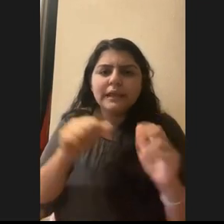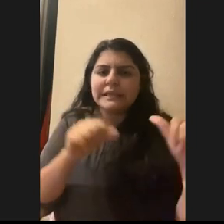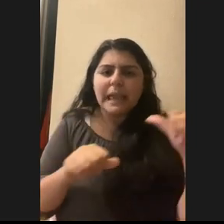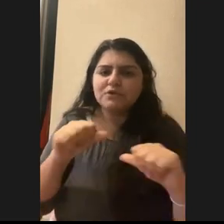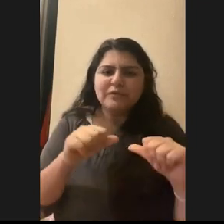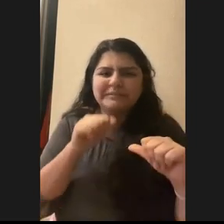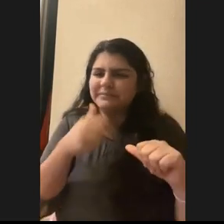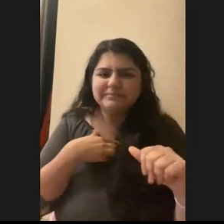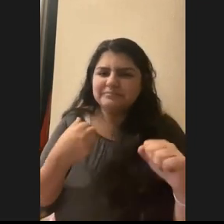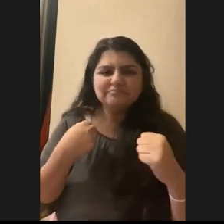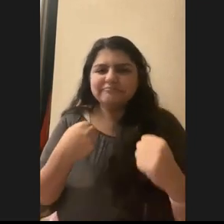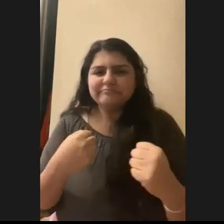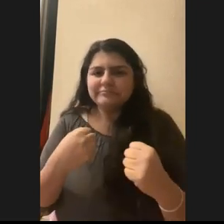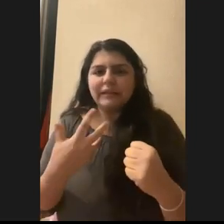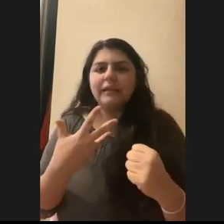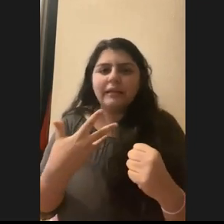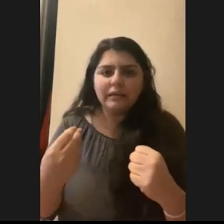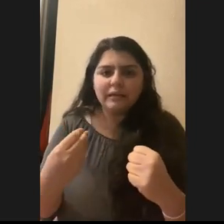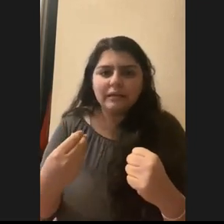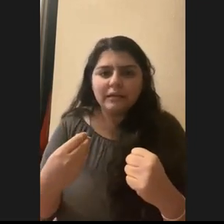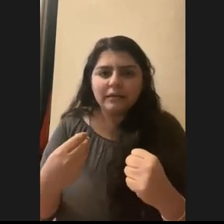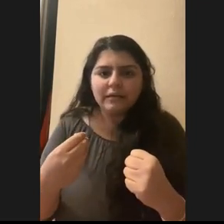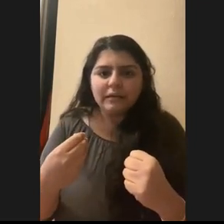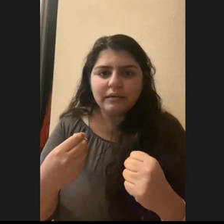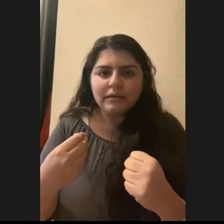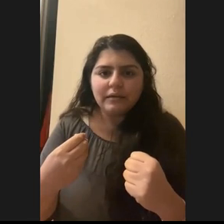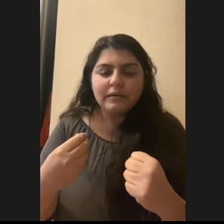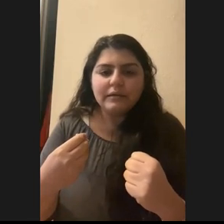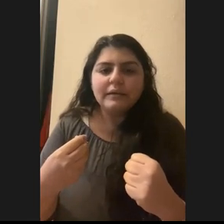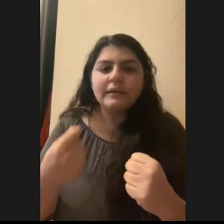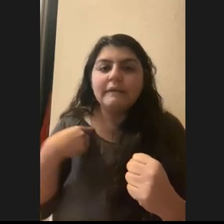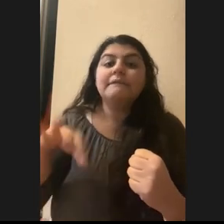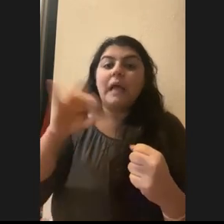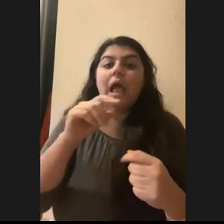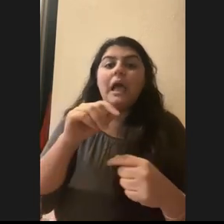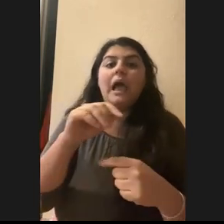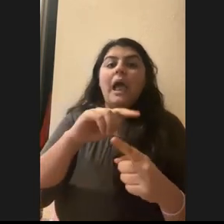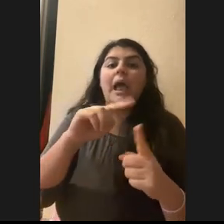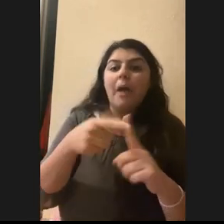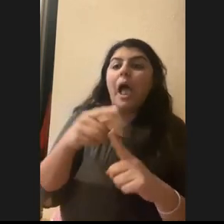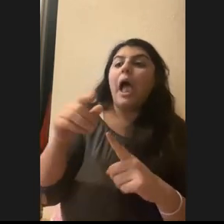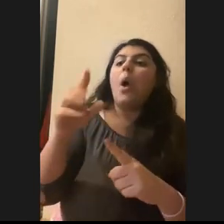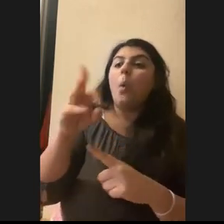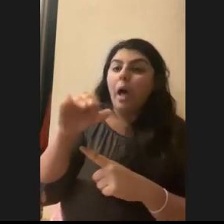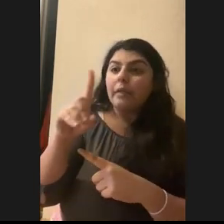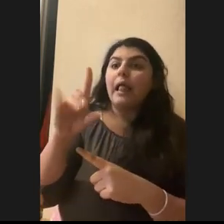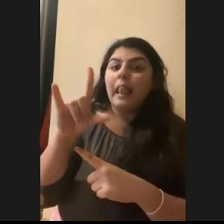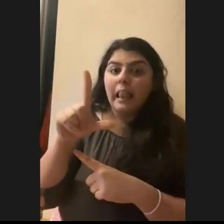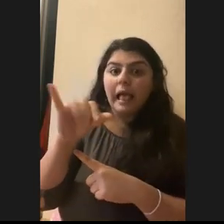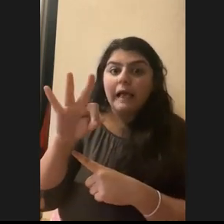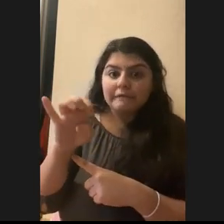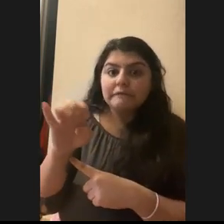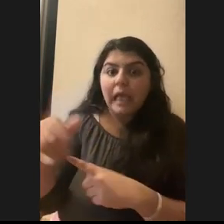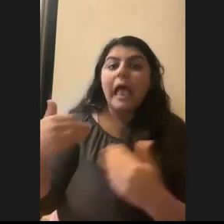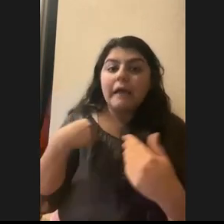suit. Um, and I wanted to be outdoors. And then I found out about wildlife biology and I was like, oh, I, there are vets